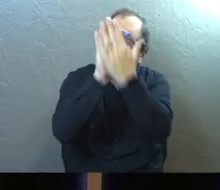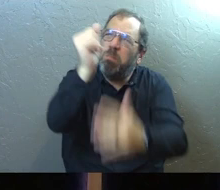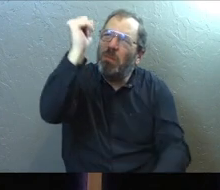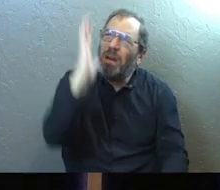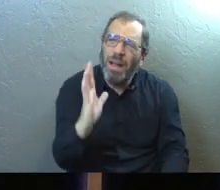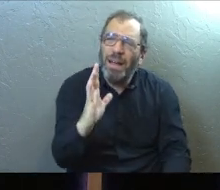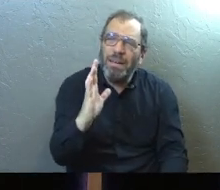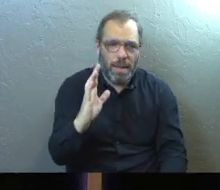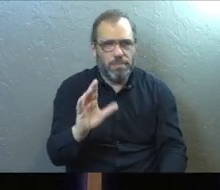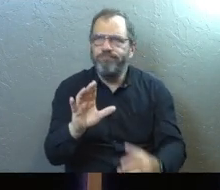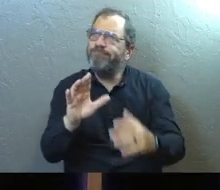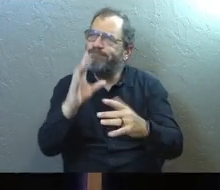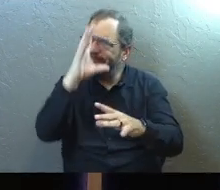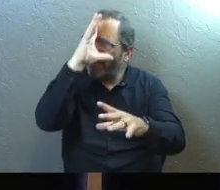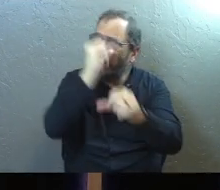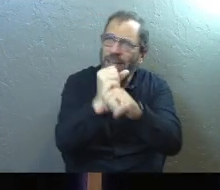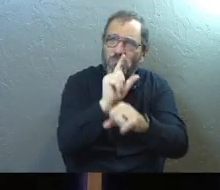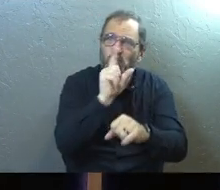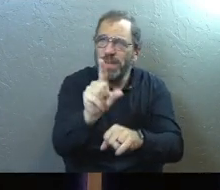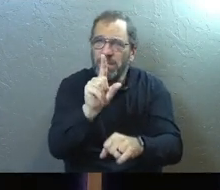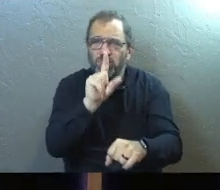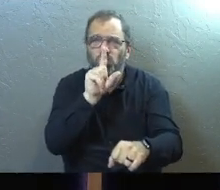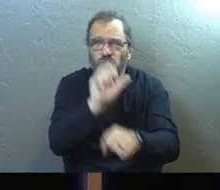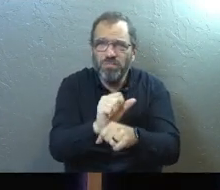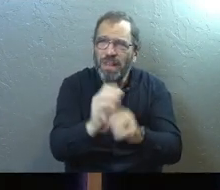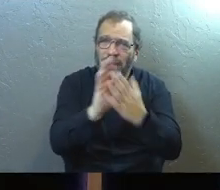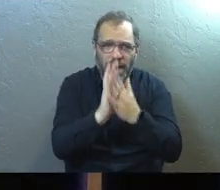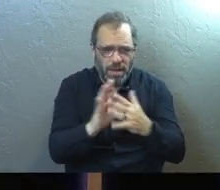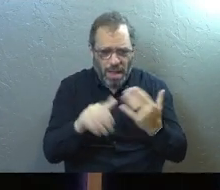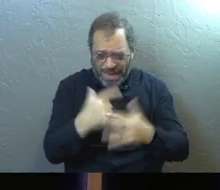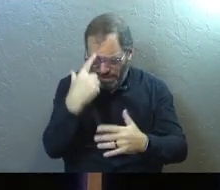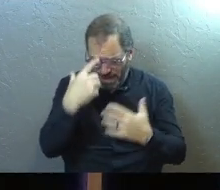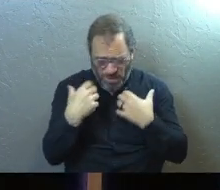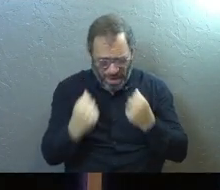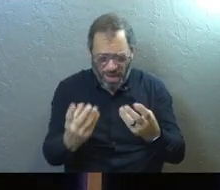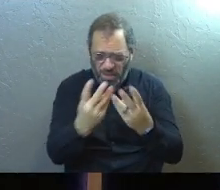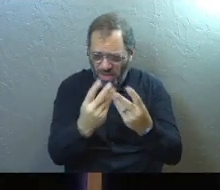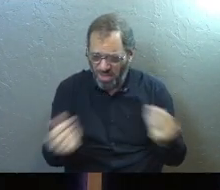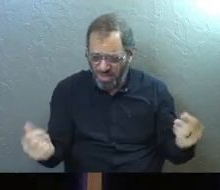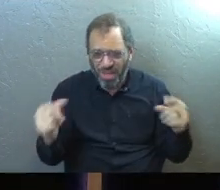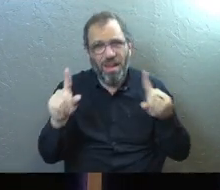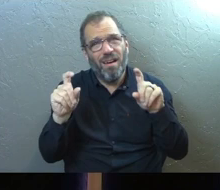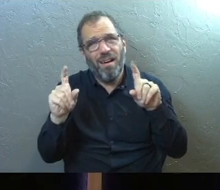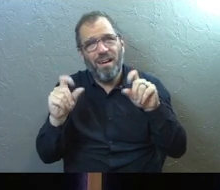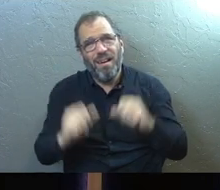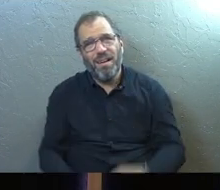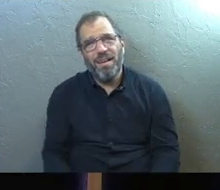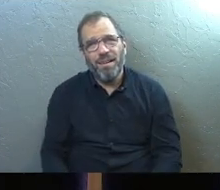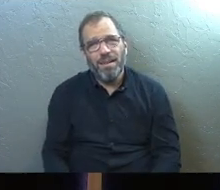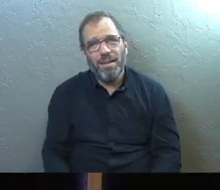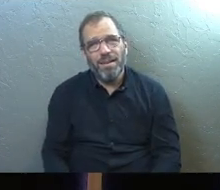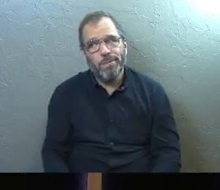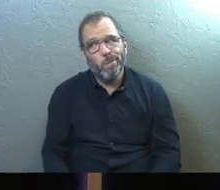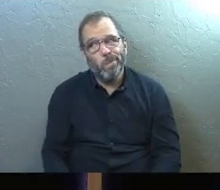God and walking by faith for real, shouldn't things like mental health just disappear out of your life?